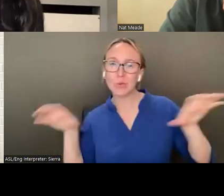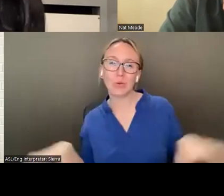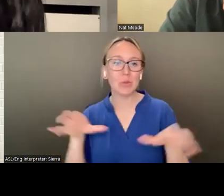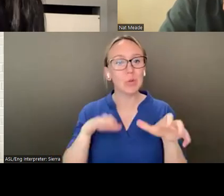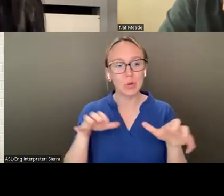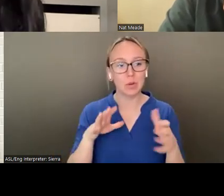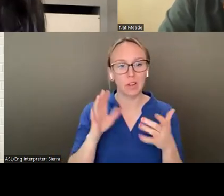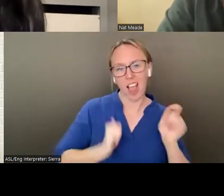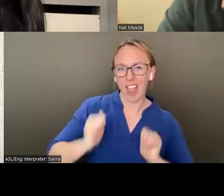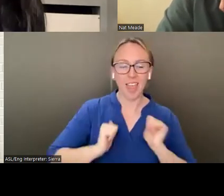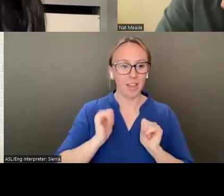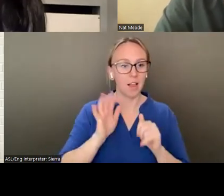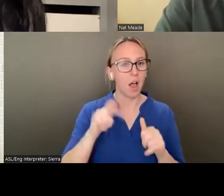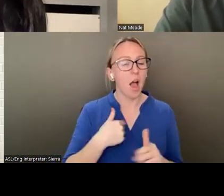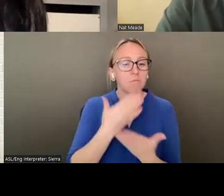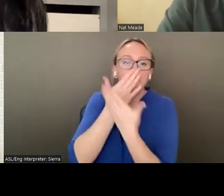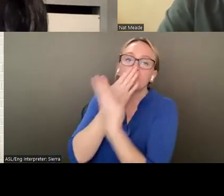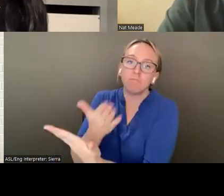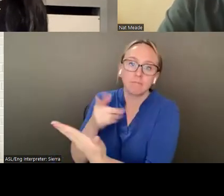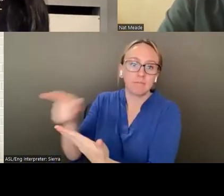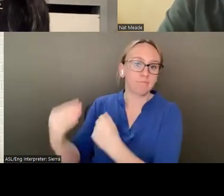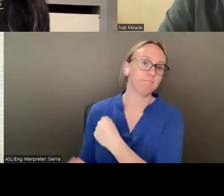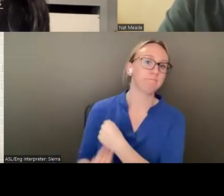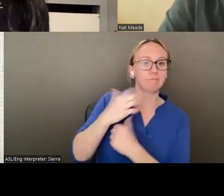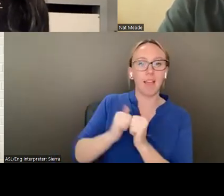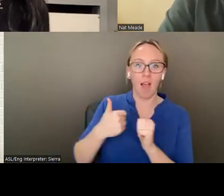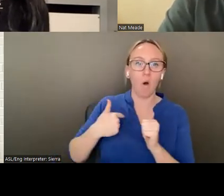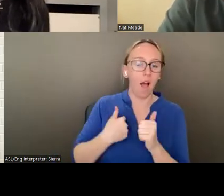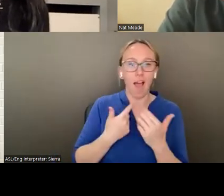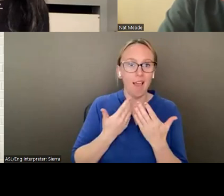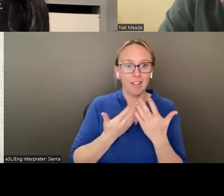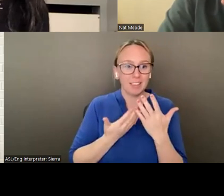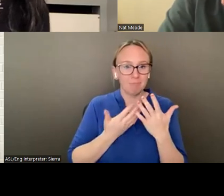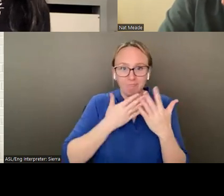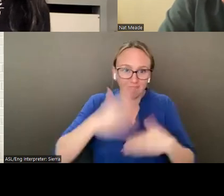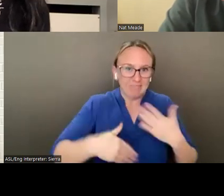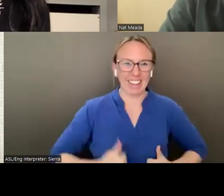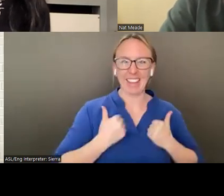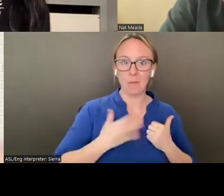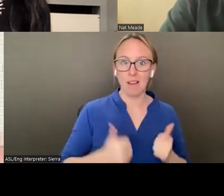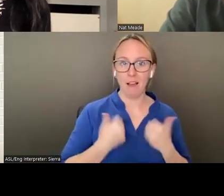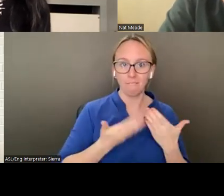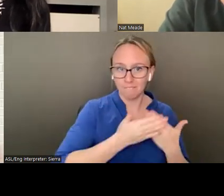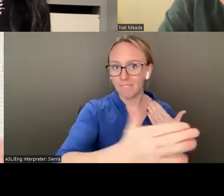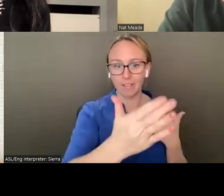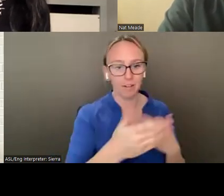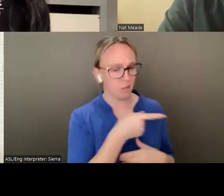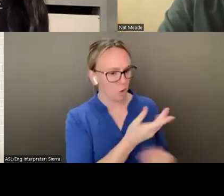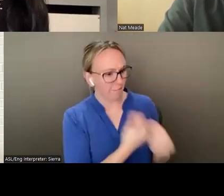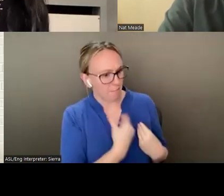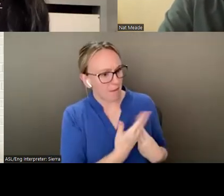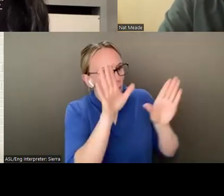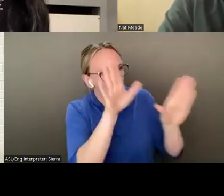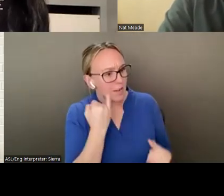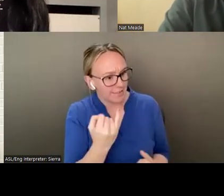shaping the way I moved through the world. So you're giving me some really great ideas for Thanksgiving next year when all the cousins